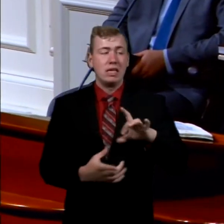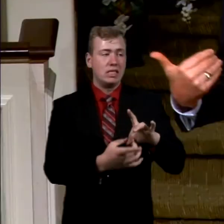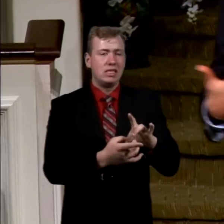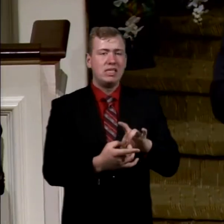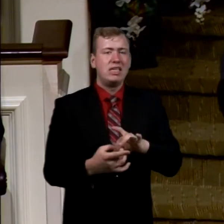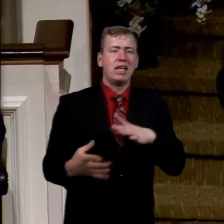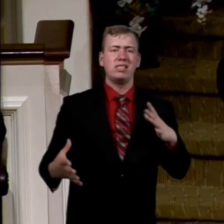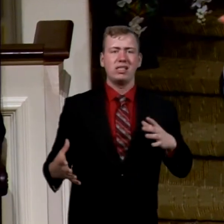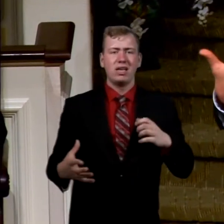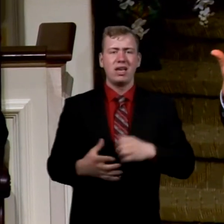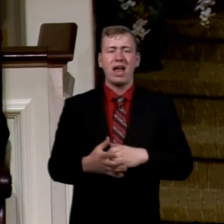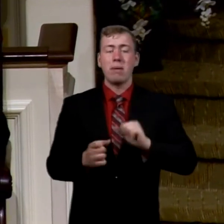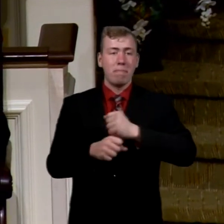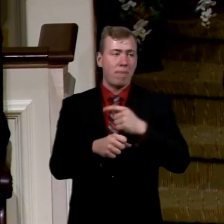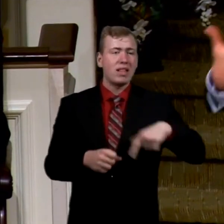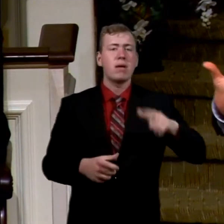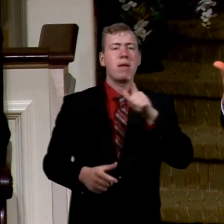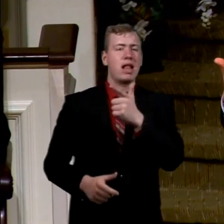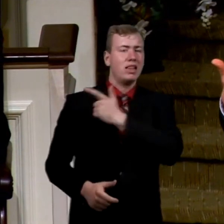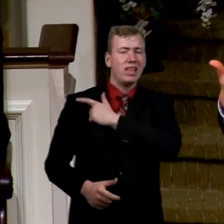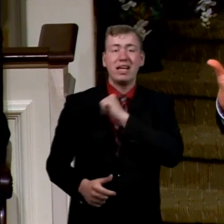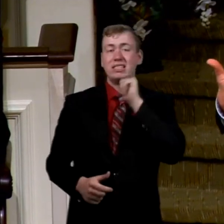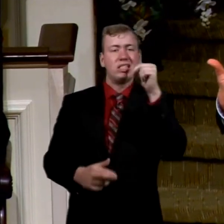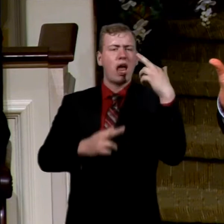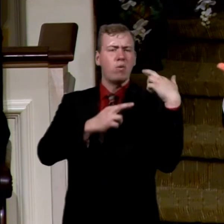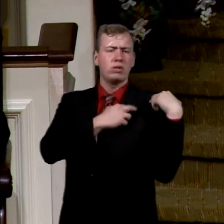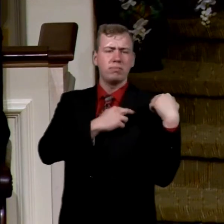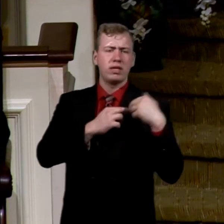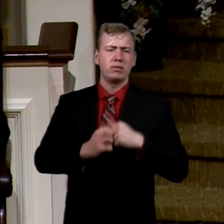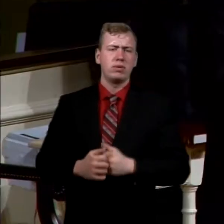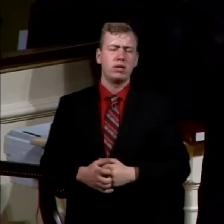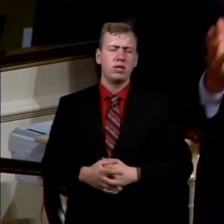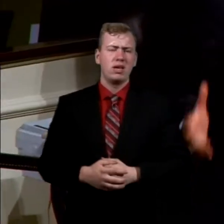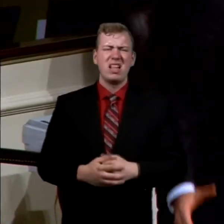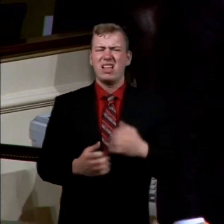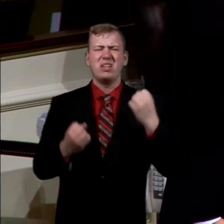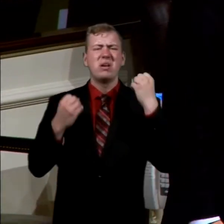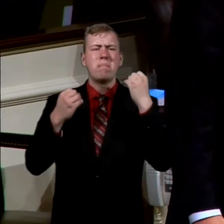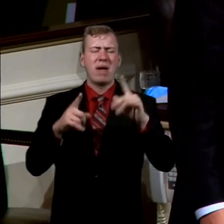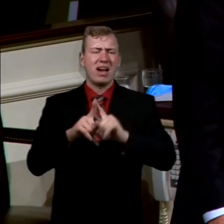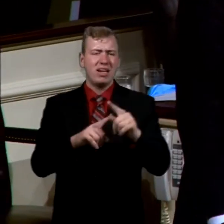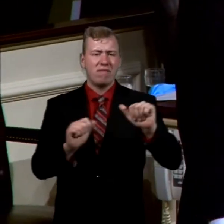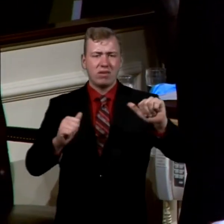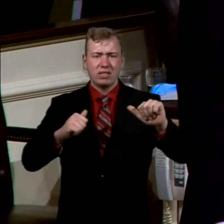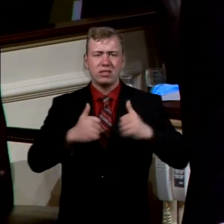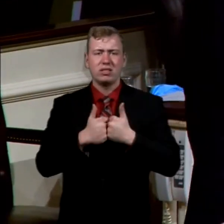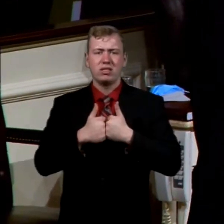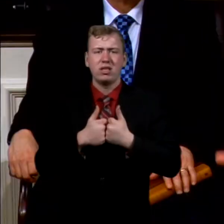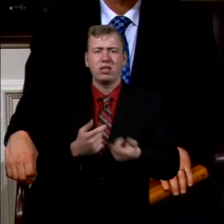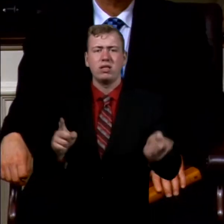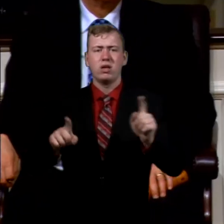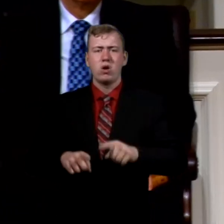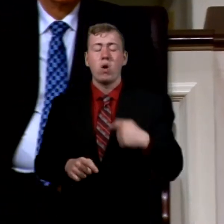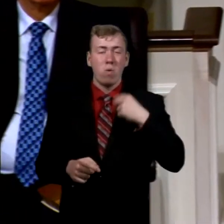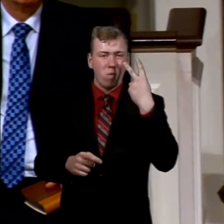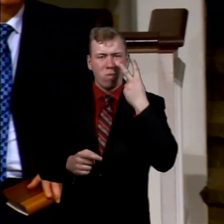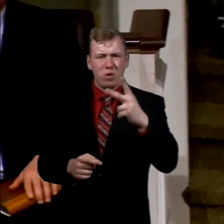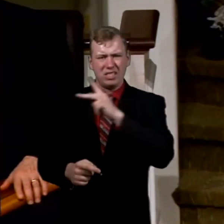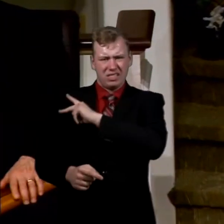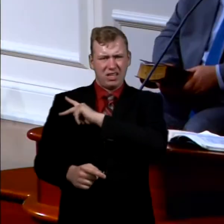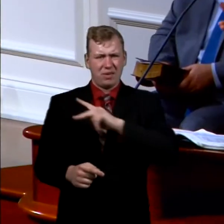reality, to get them lazy and irresponsible. There's all kinds of challenges going on. And we see Pharaoh,